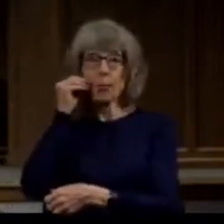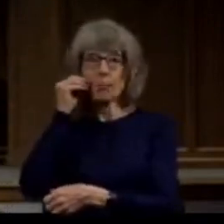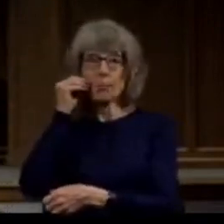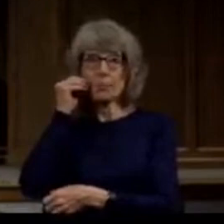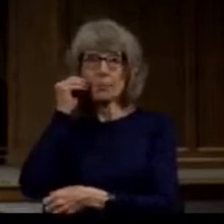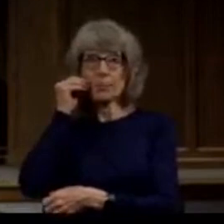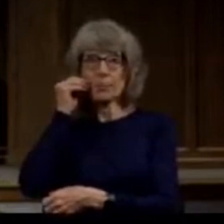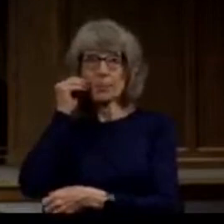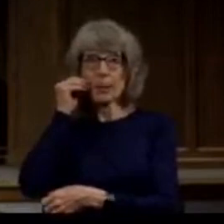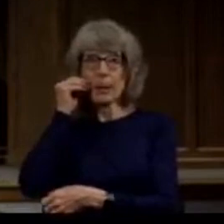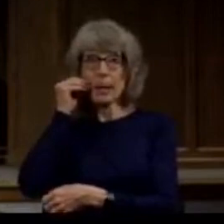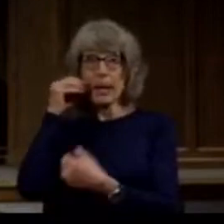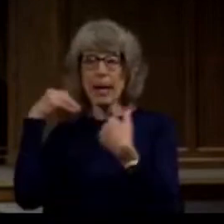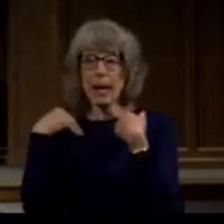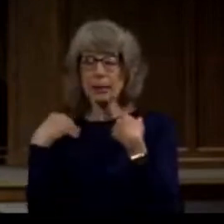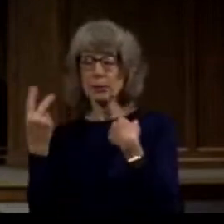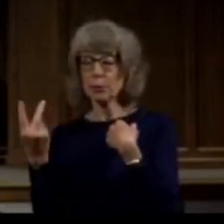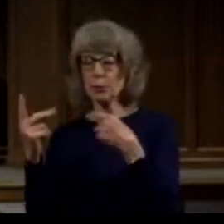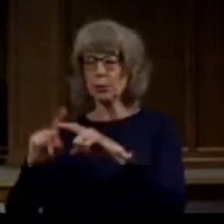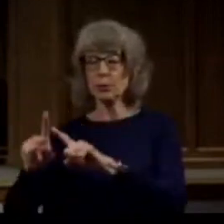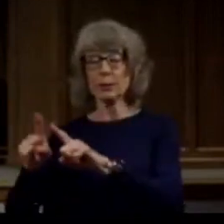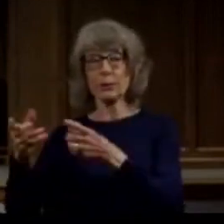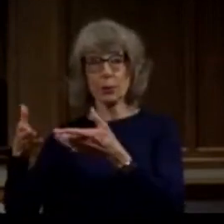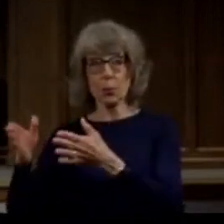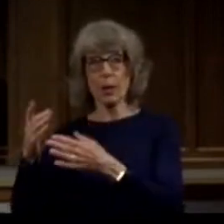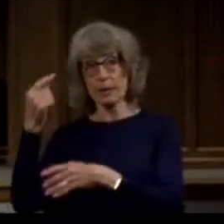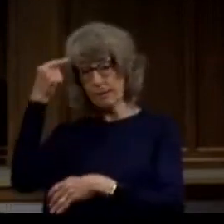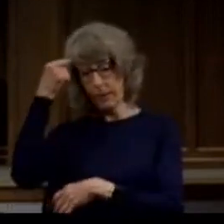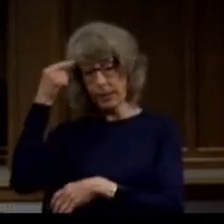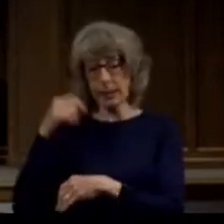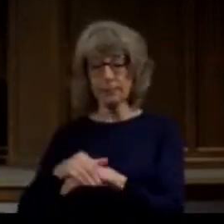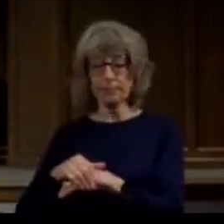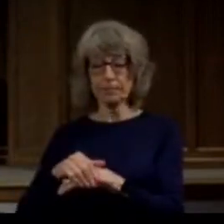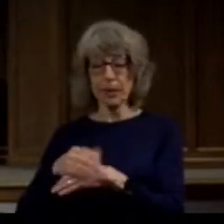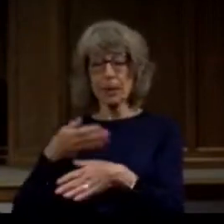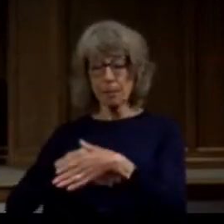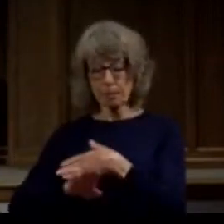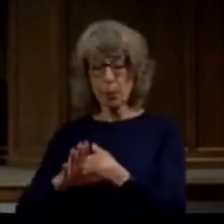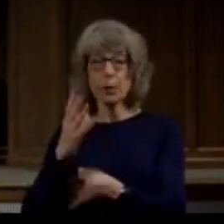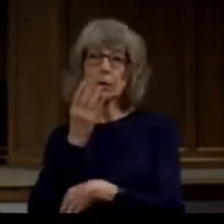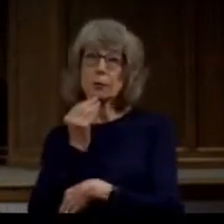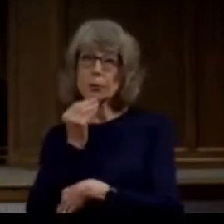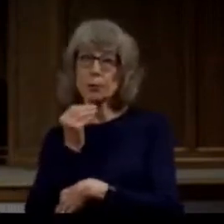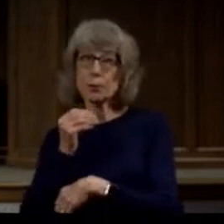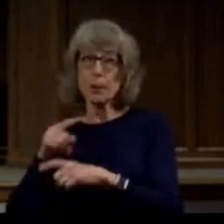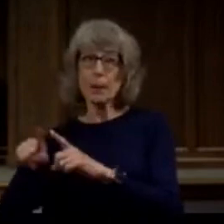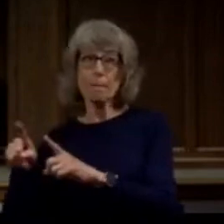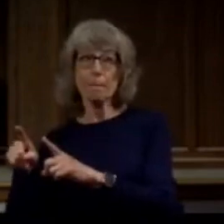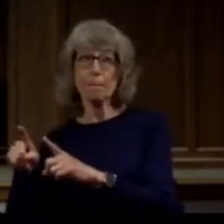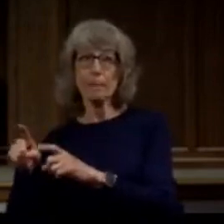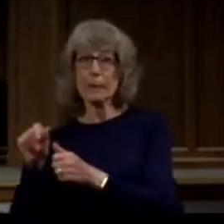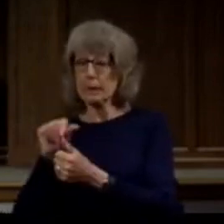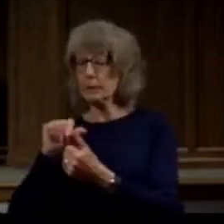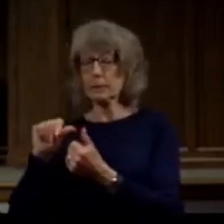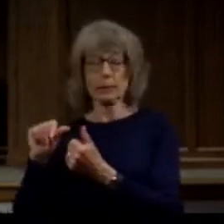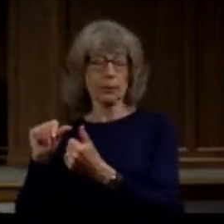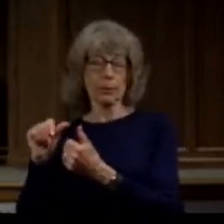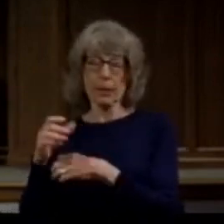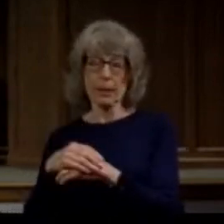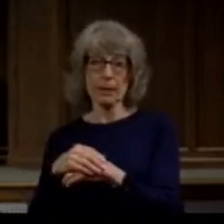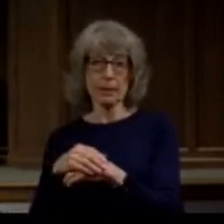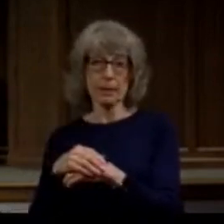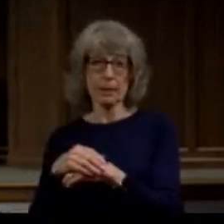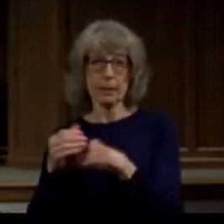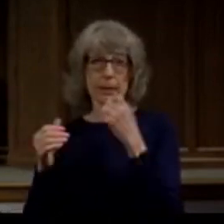thinking in two different directions. So Timothy was born a Jew but he was not circumcised and I can only